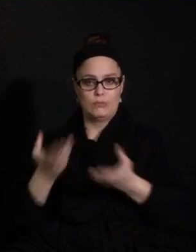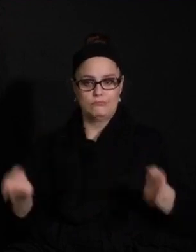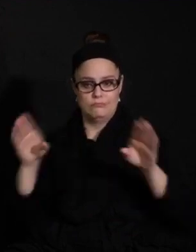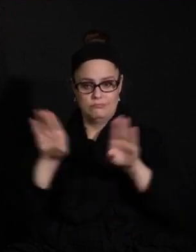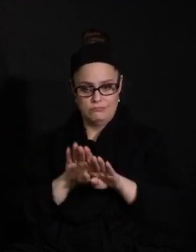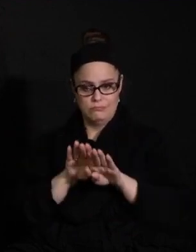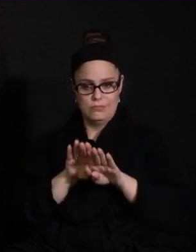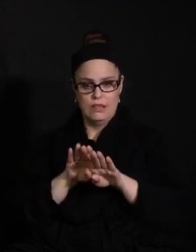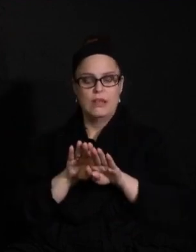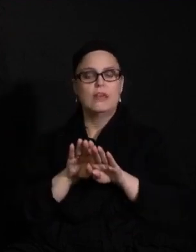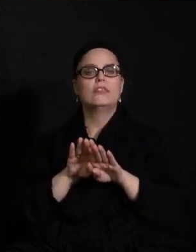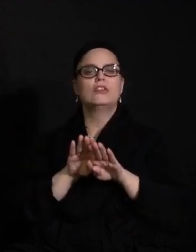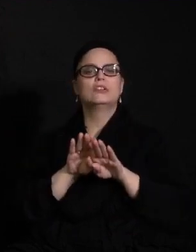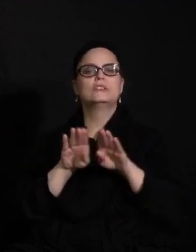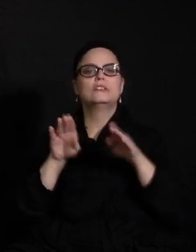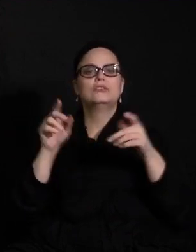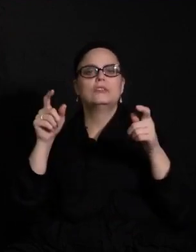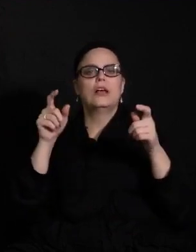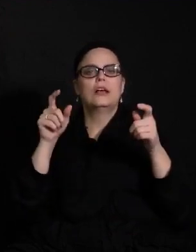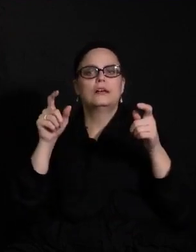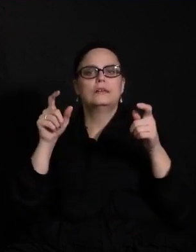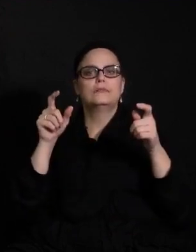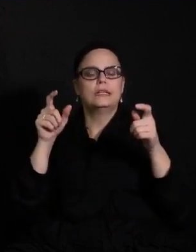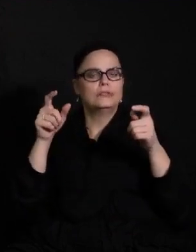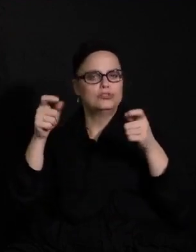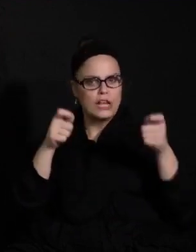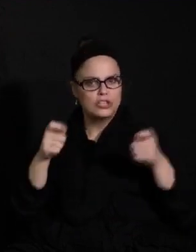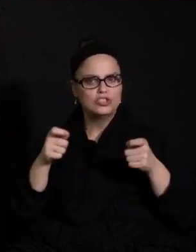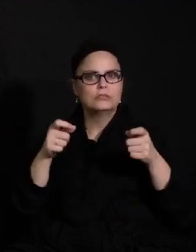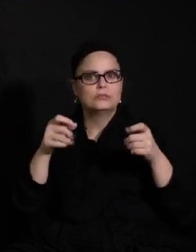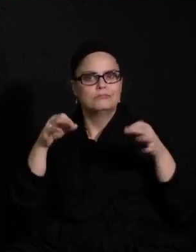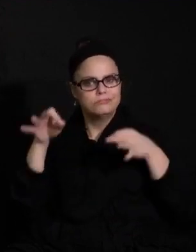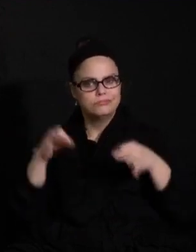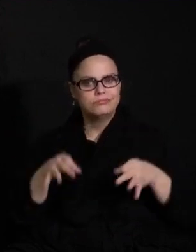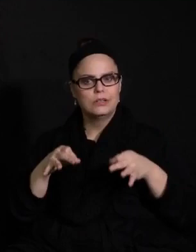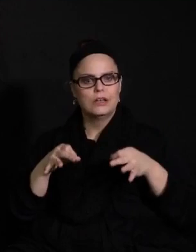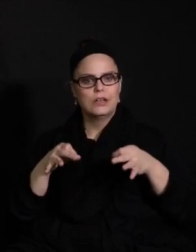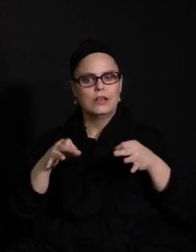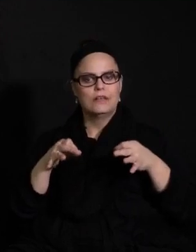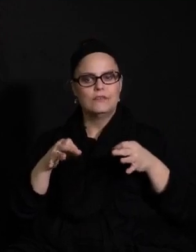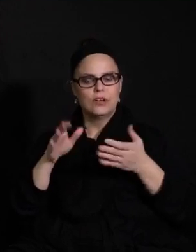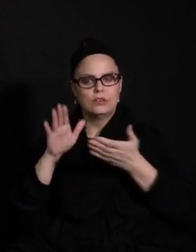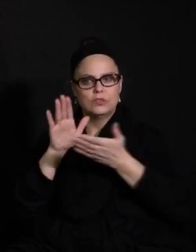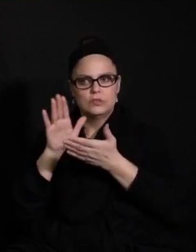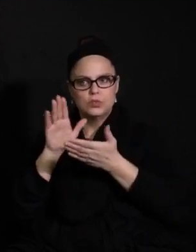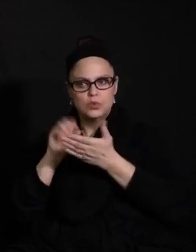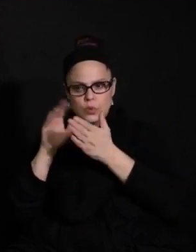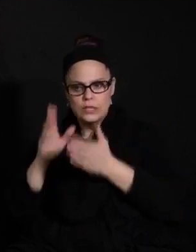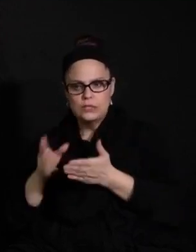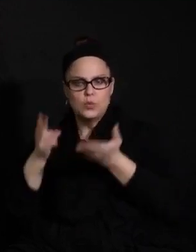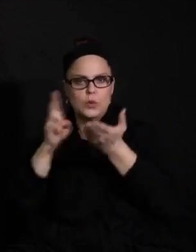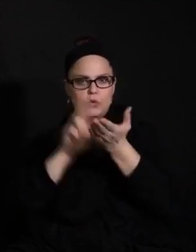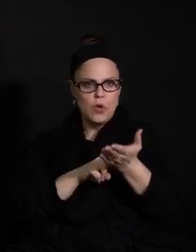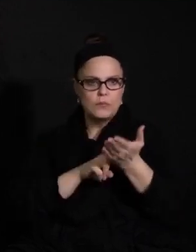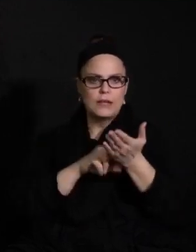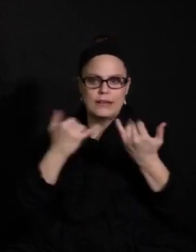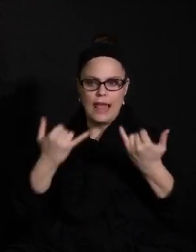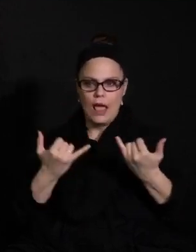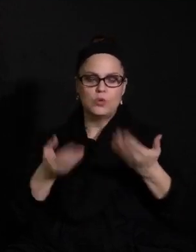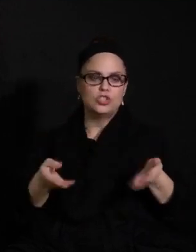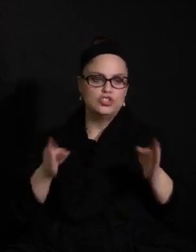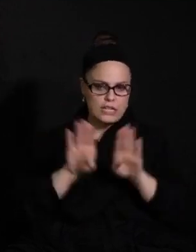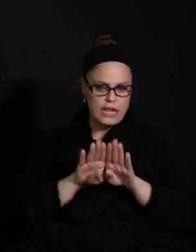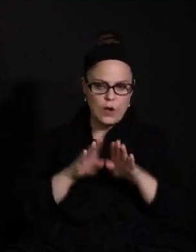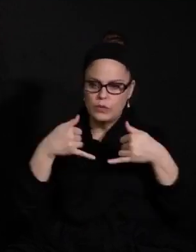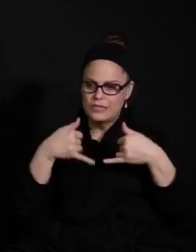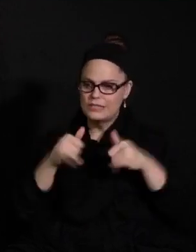a directive for schools to create virtual learning for students. Schools that have been repeatedly asked to enroll, which they did, we are entering the second calendar year of shutdown and